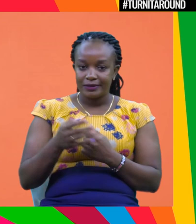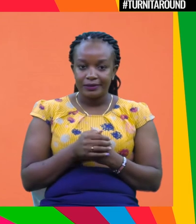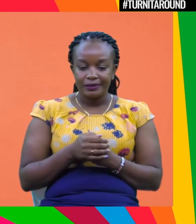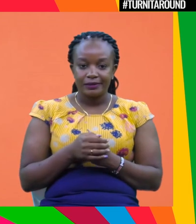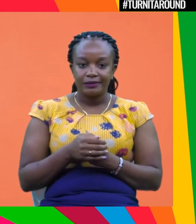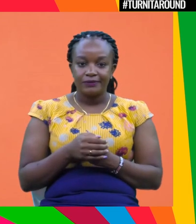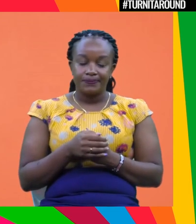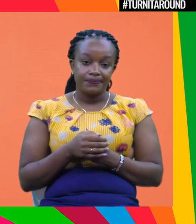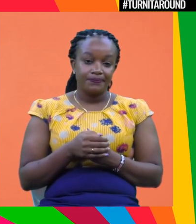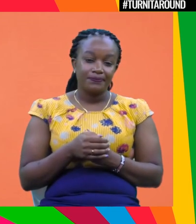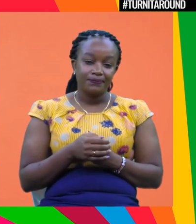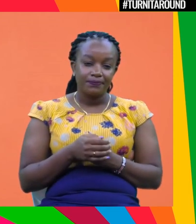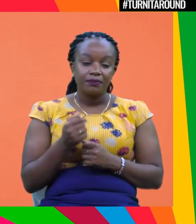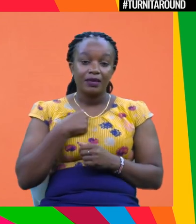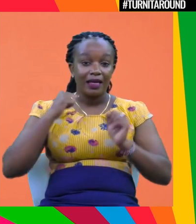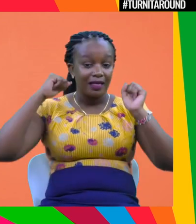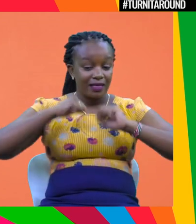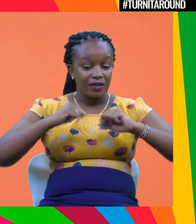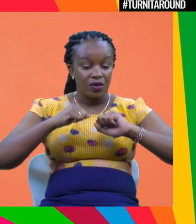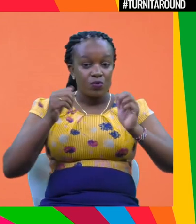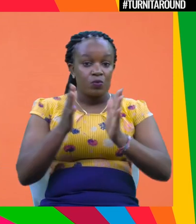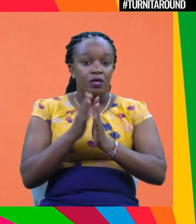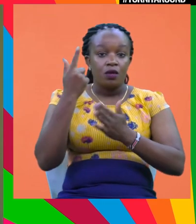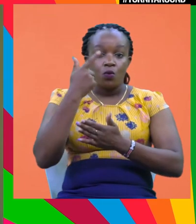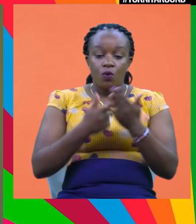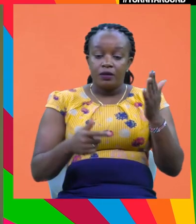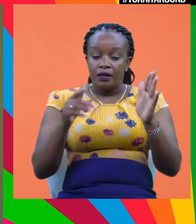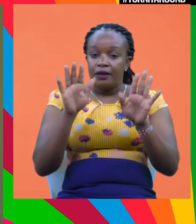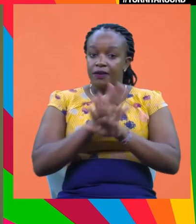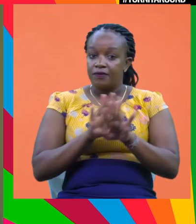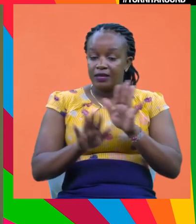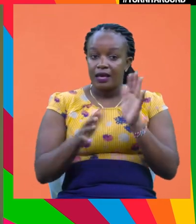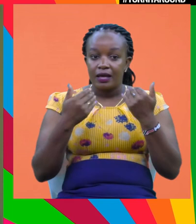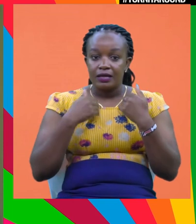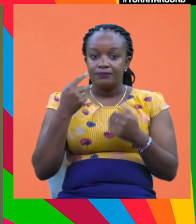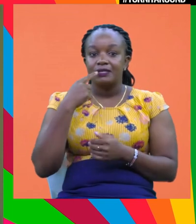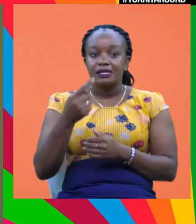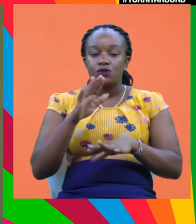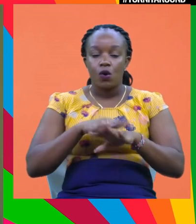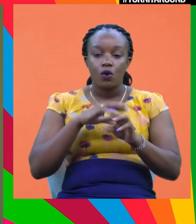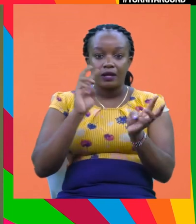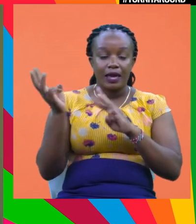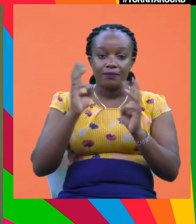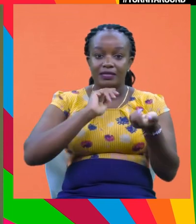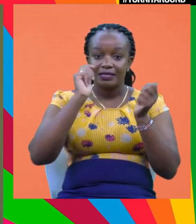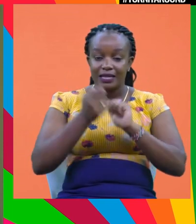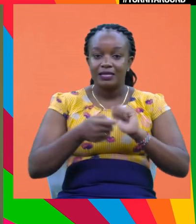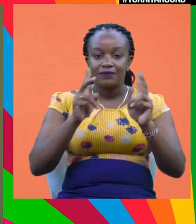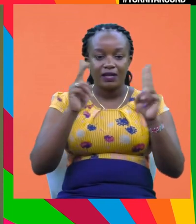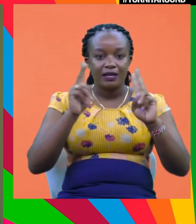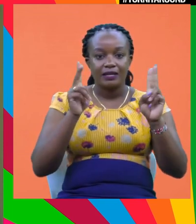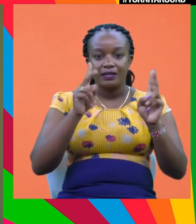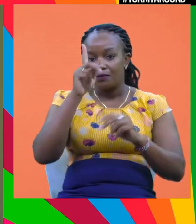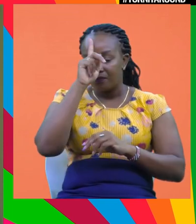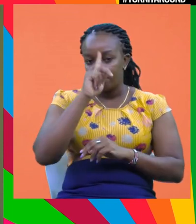Yeah, um, I agree with everything that Ken has said. I climate change action is absolutely, absolutely crucial. We need to act